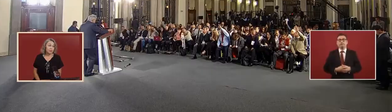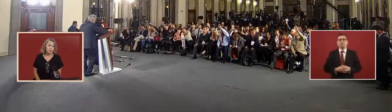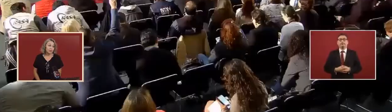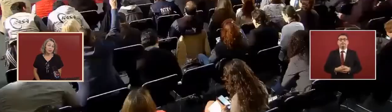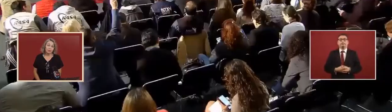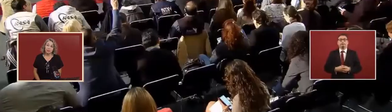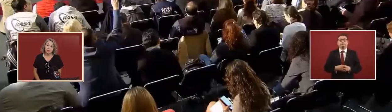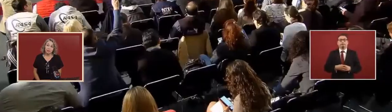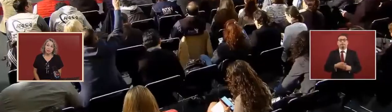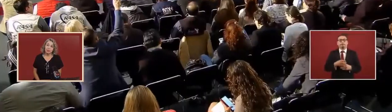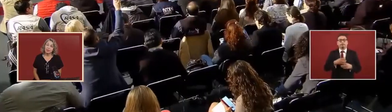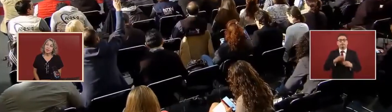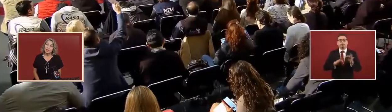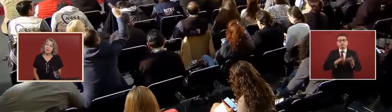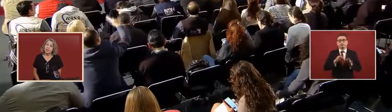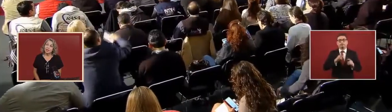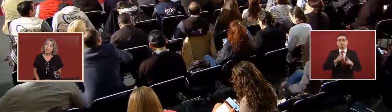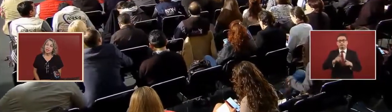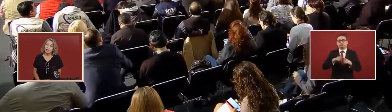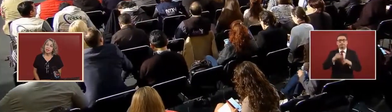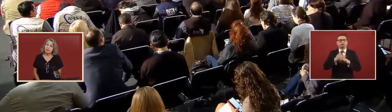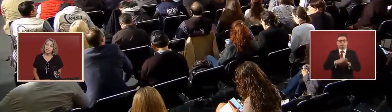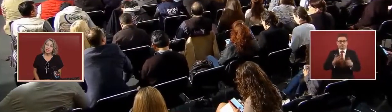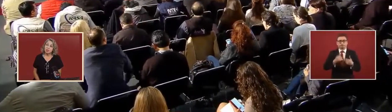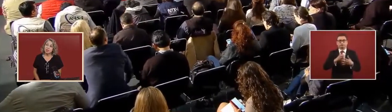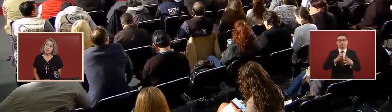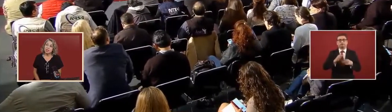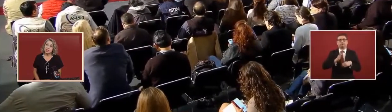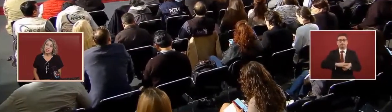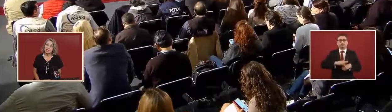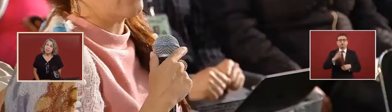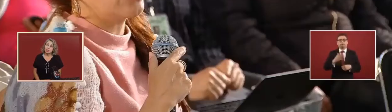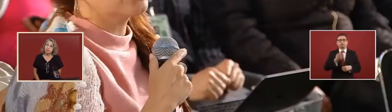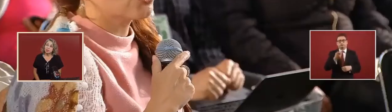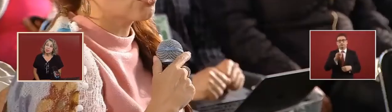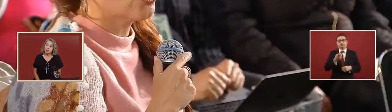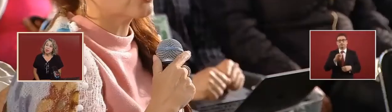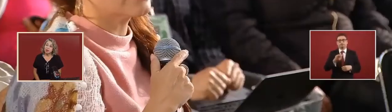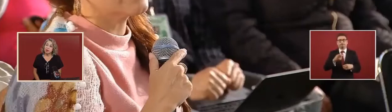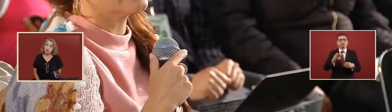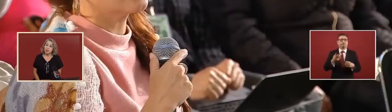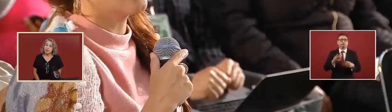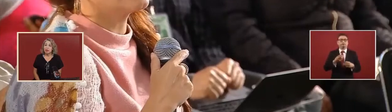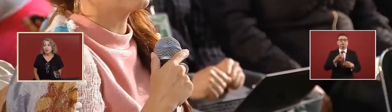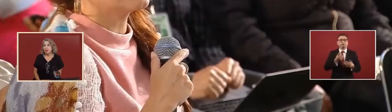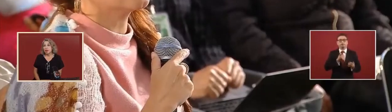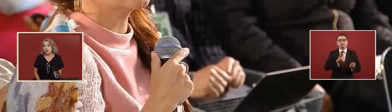can you give us more details regarding how much